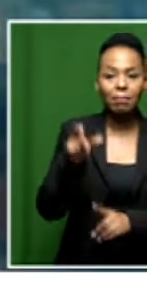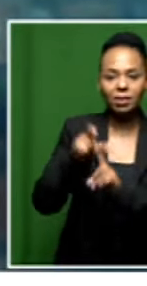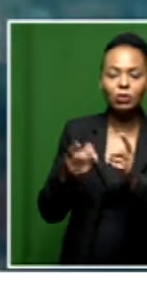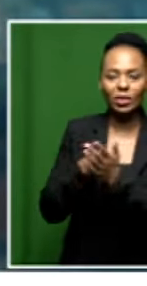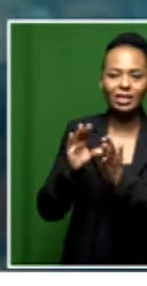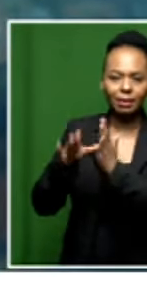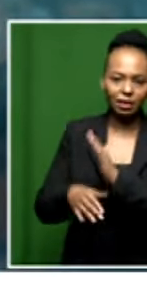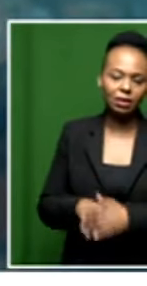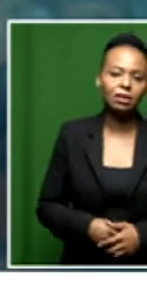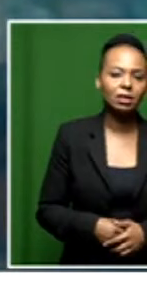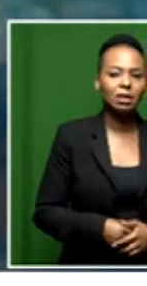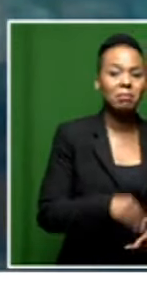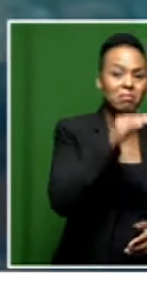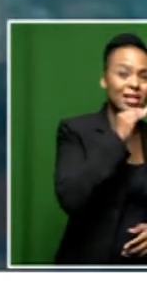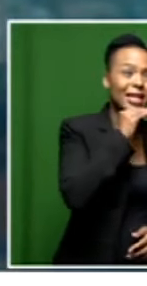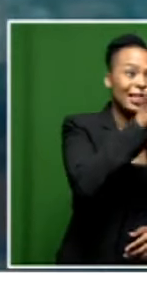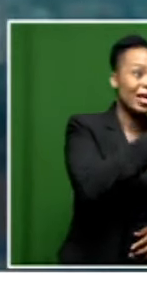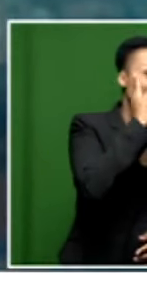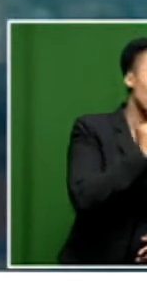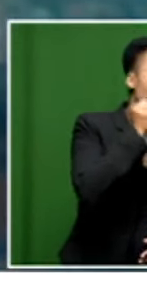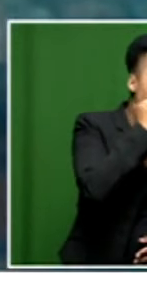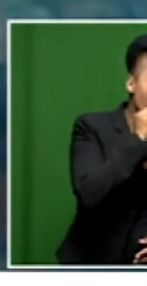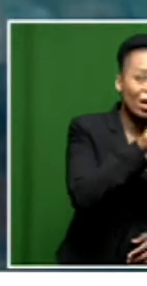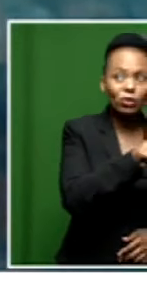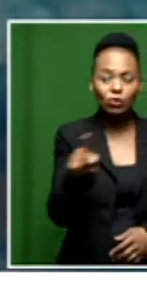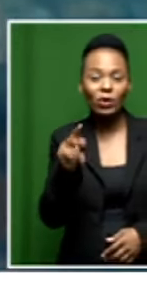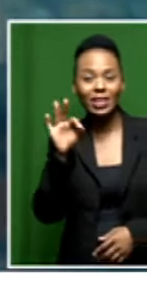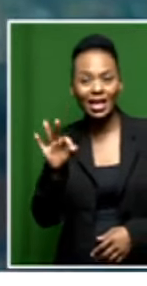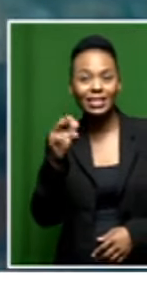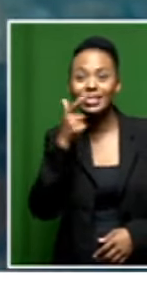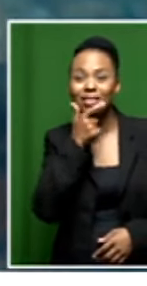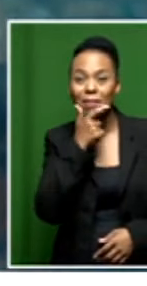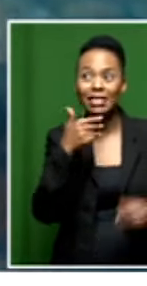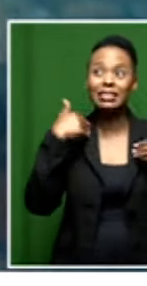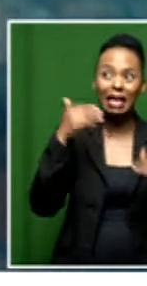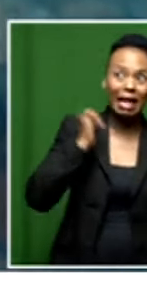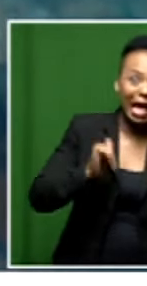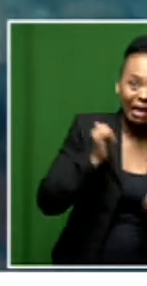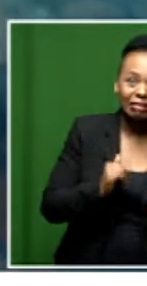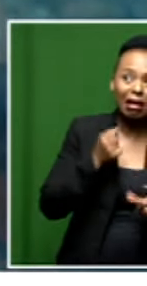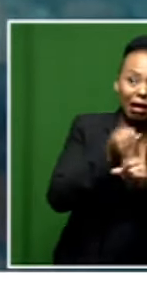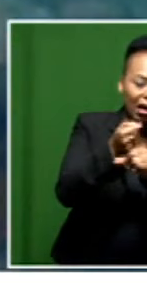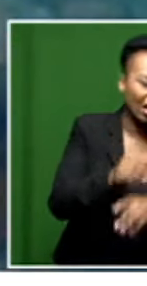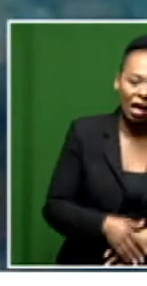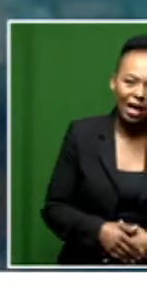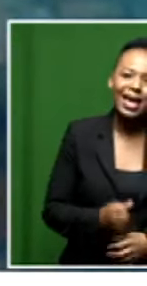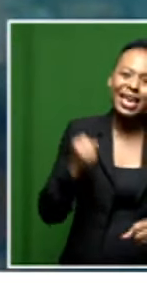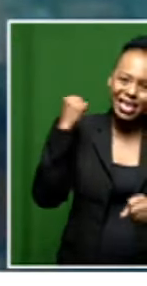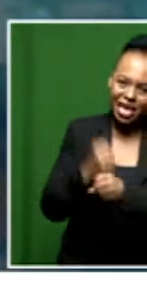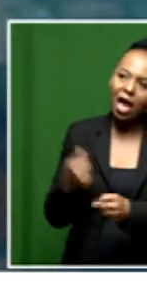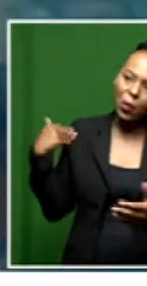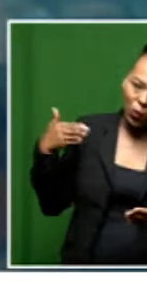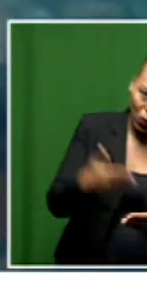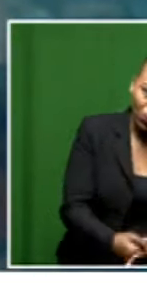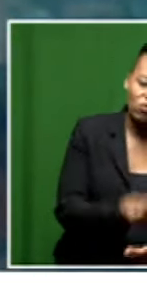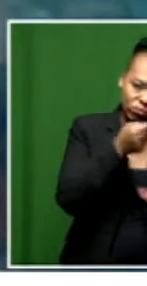3rd of November and the 3rd of December, that's when people start acting. You act throughout the year, but between this month,